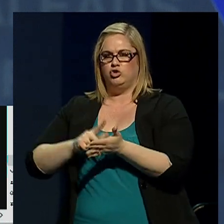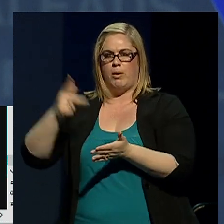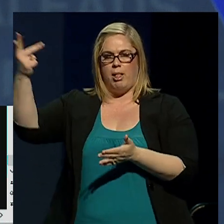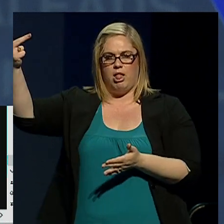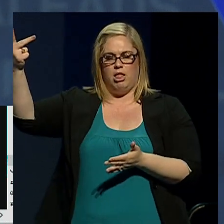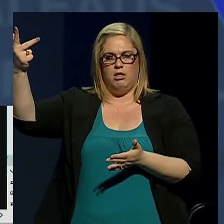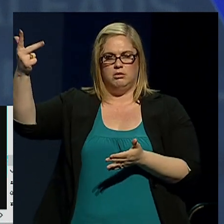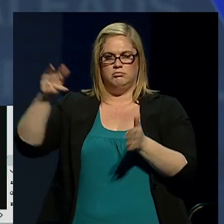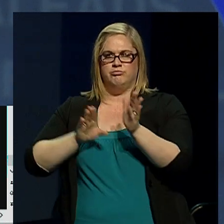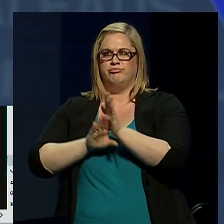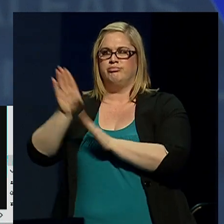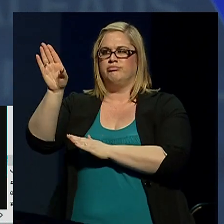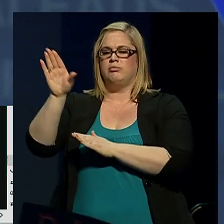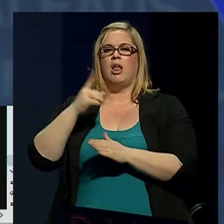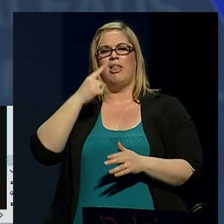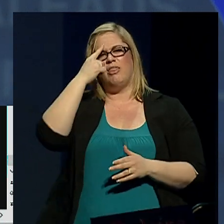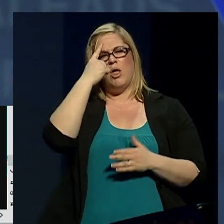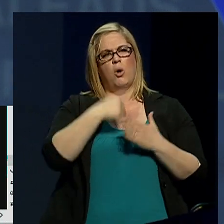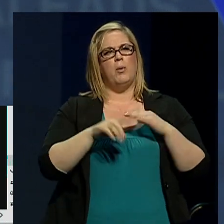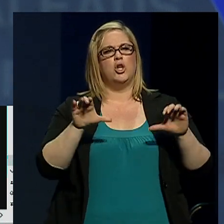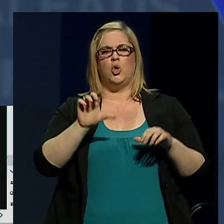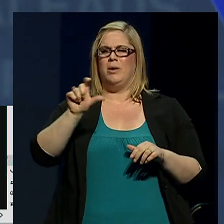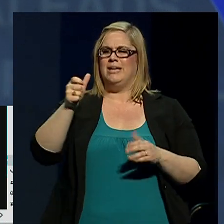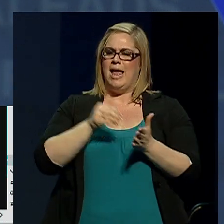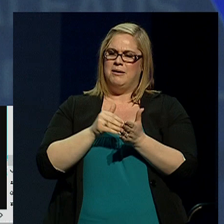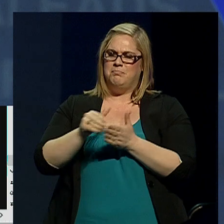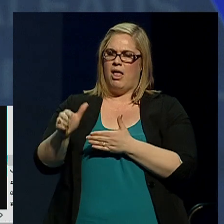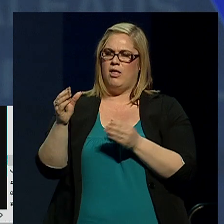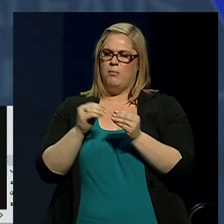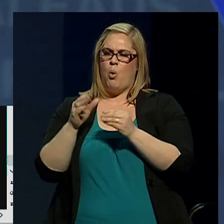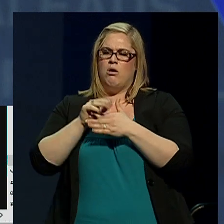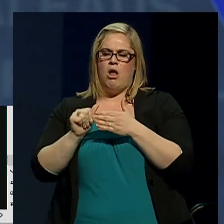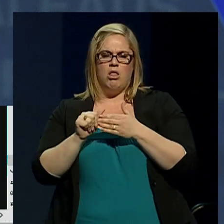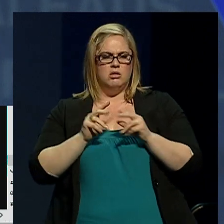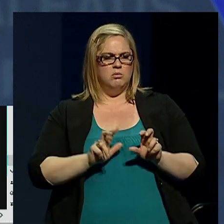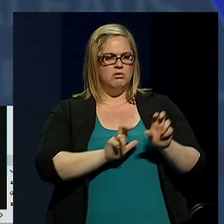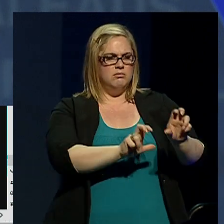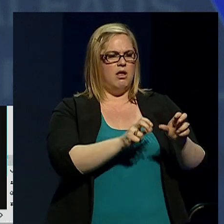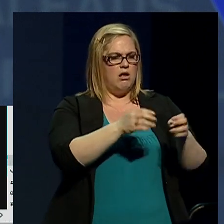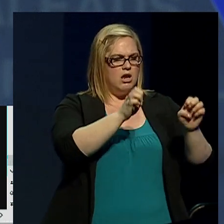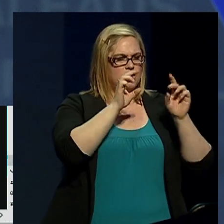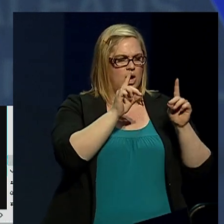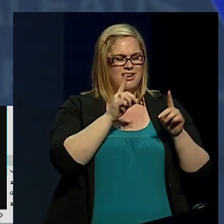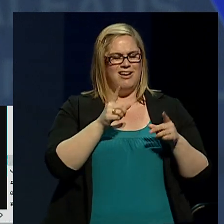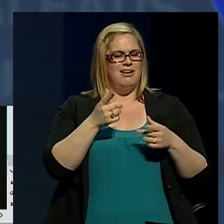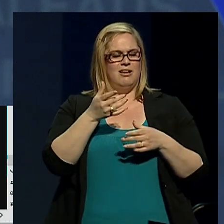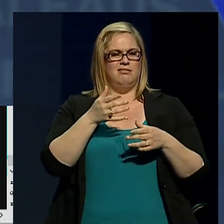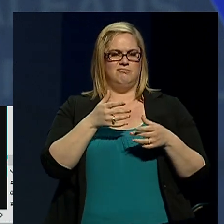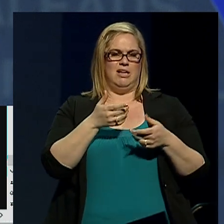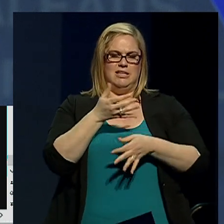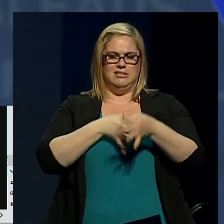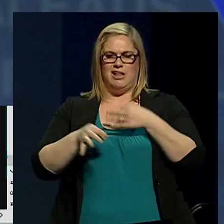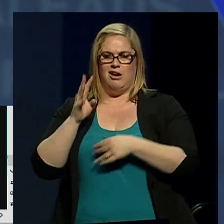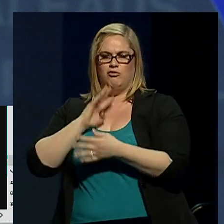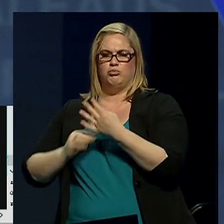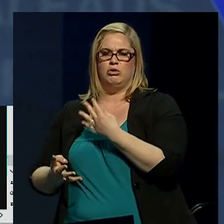Just think of what we could do with 10 billion more dollars we are spending on prisons each and every year.